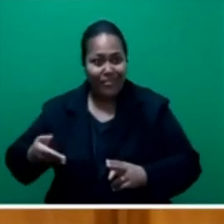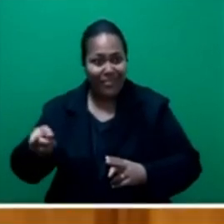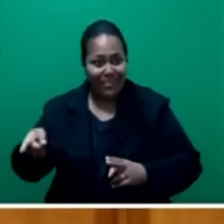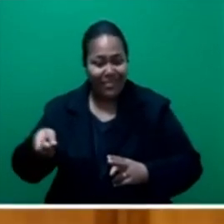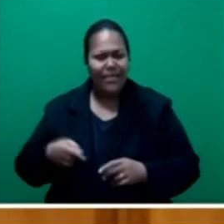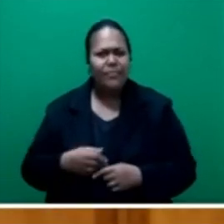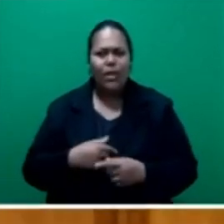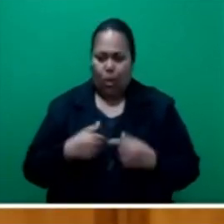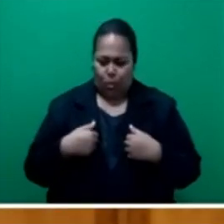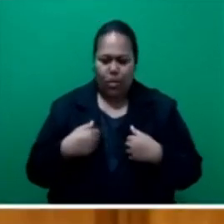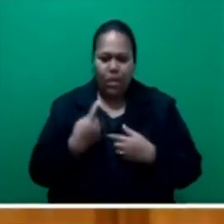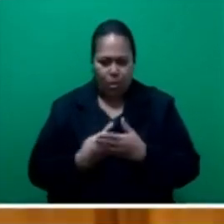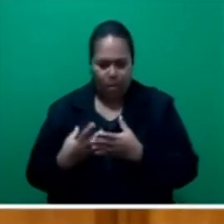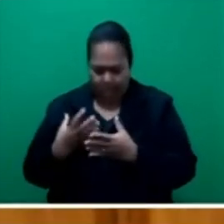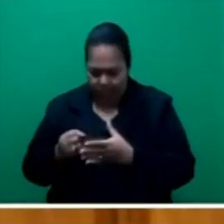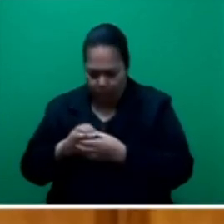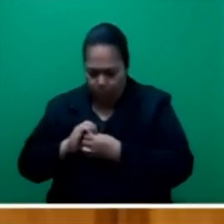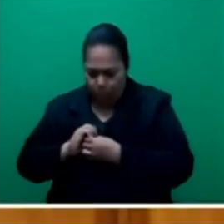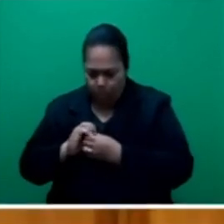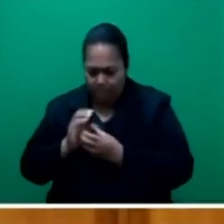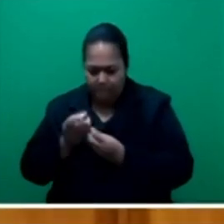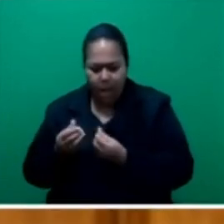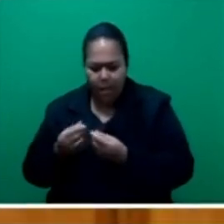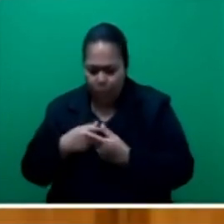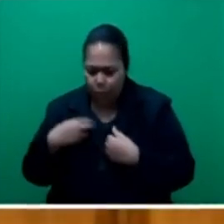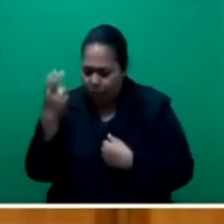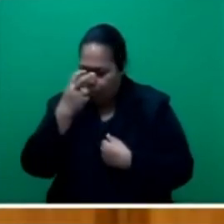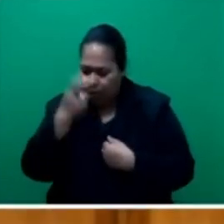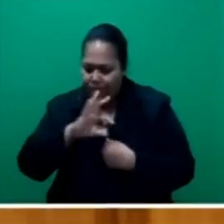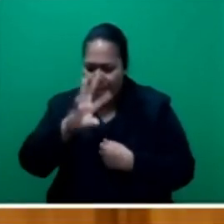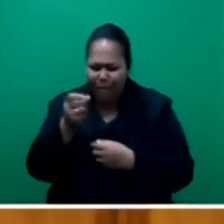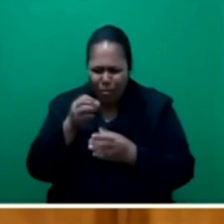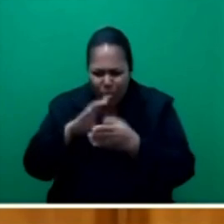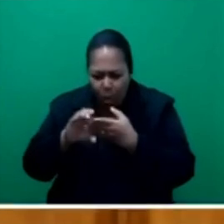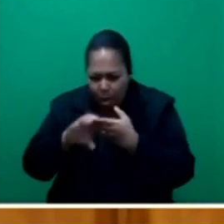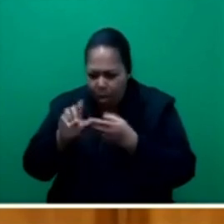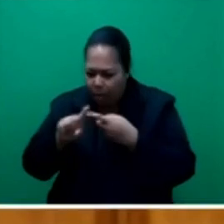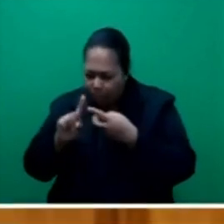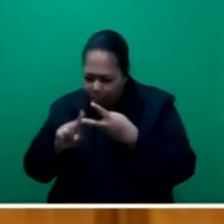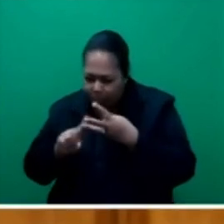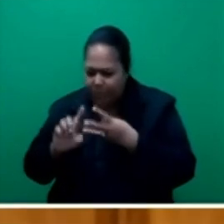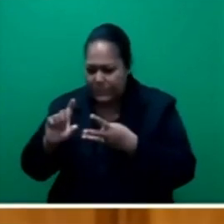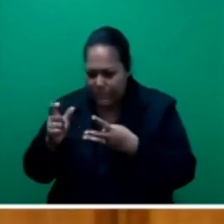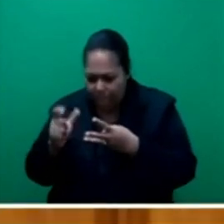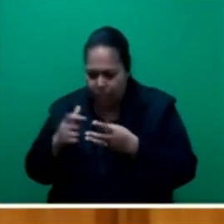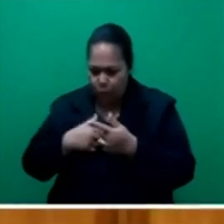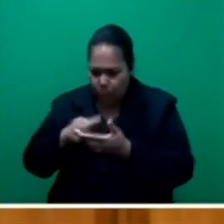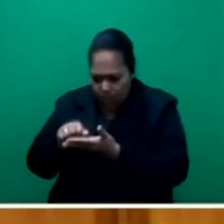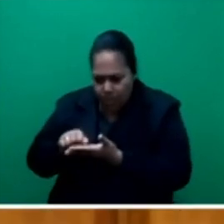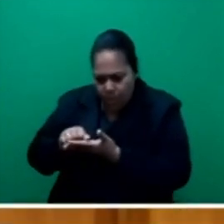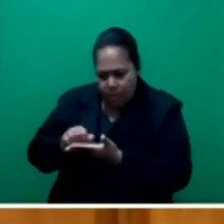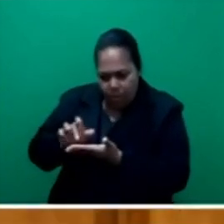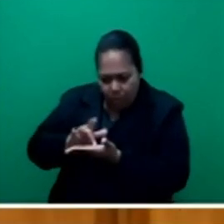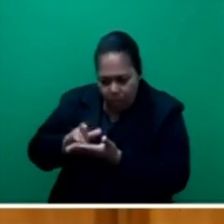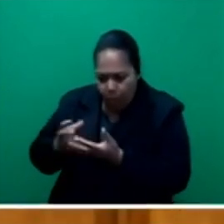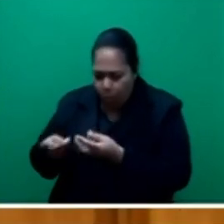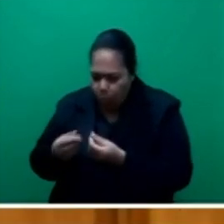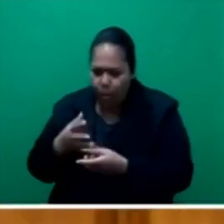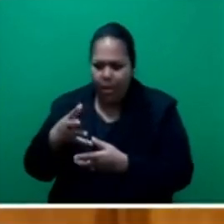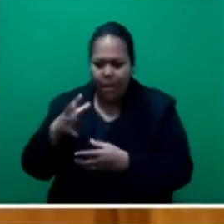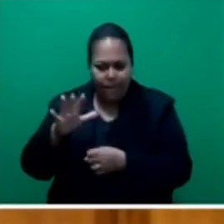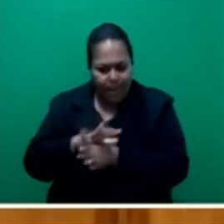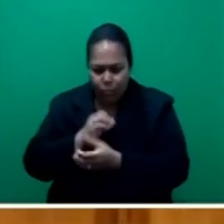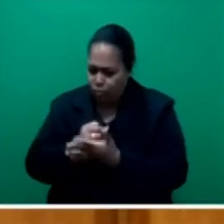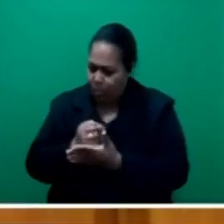only spend our own money. We have to watch every dollar, in fact, every cent, as we cannot afford to let the